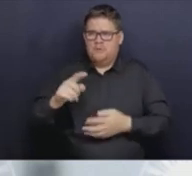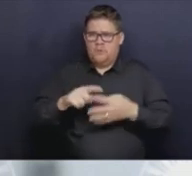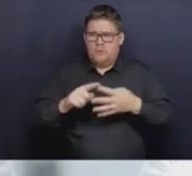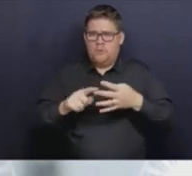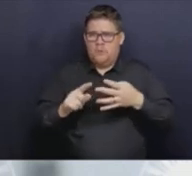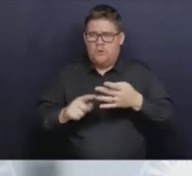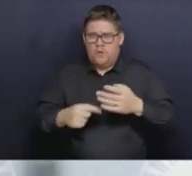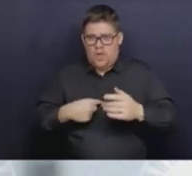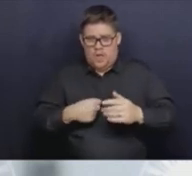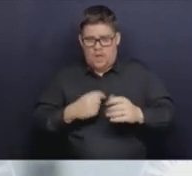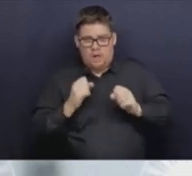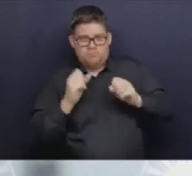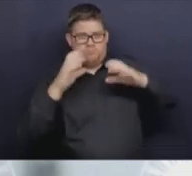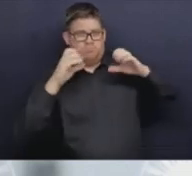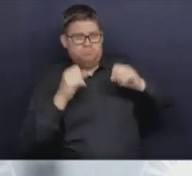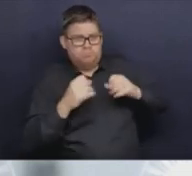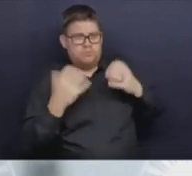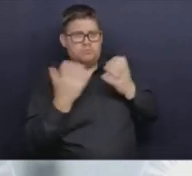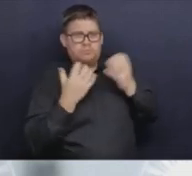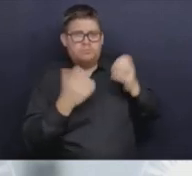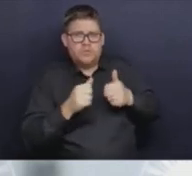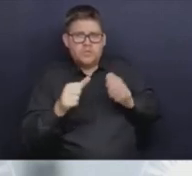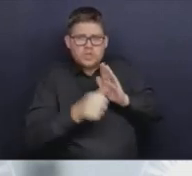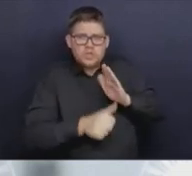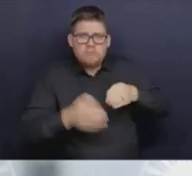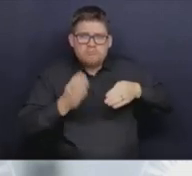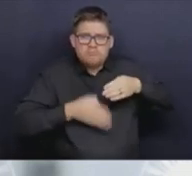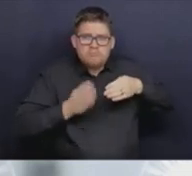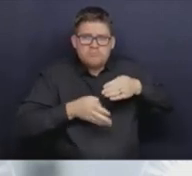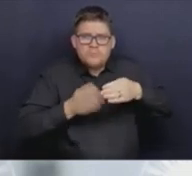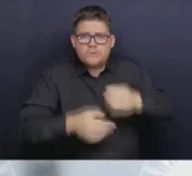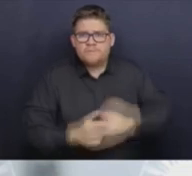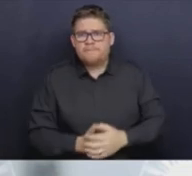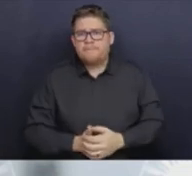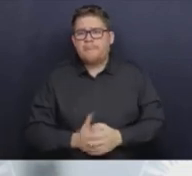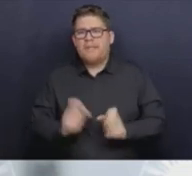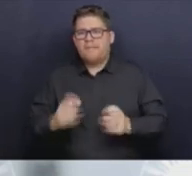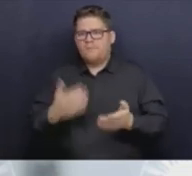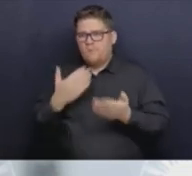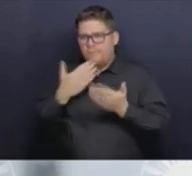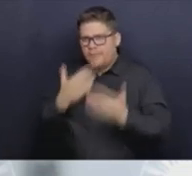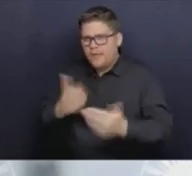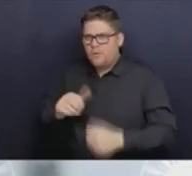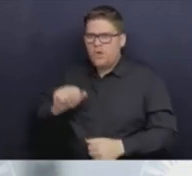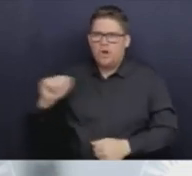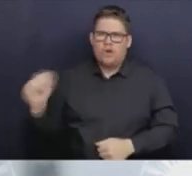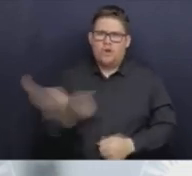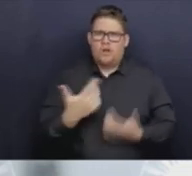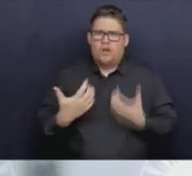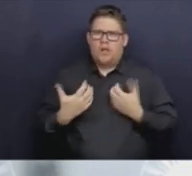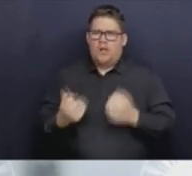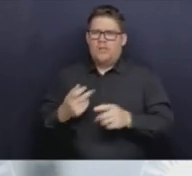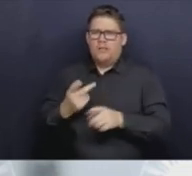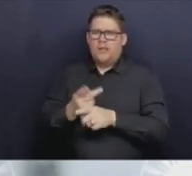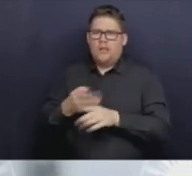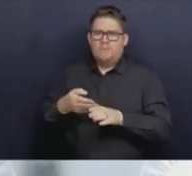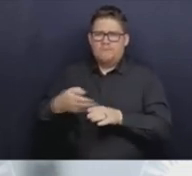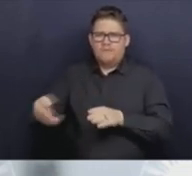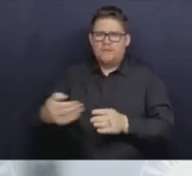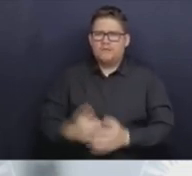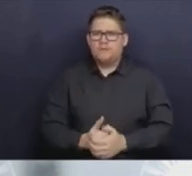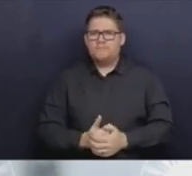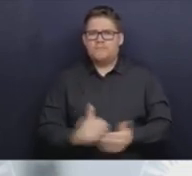our nurses, and our health sciences professionals, our health care workers, and I think everyone should acknowledge that. I don't think anywhere else in Canada, maybe in the world,